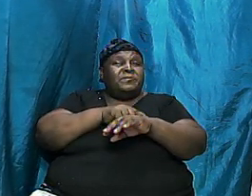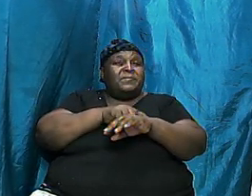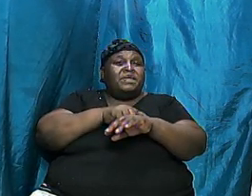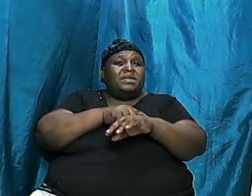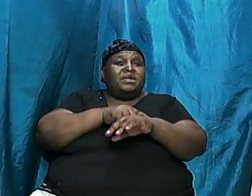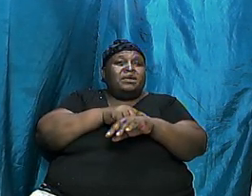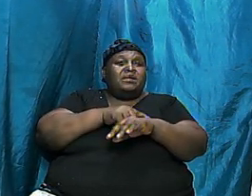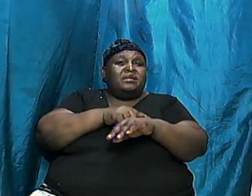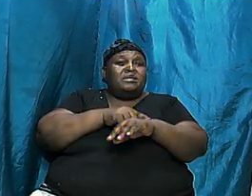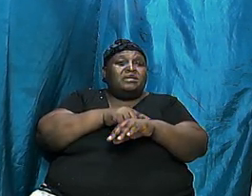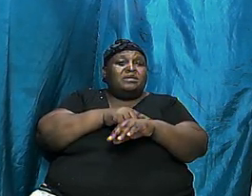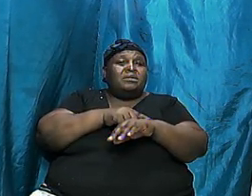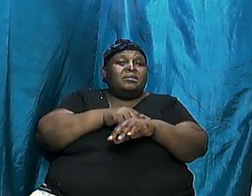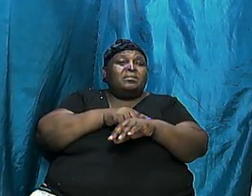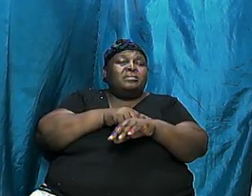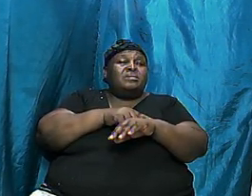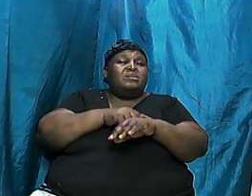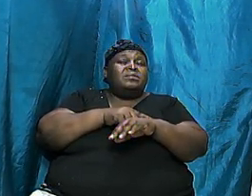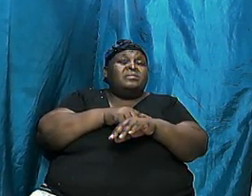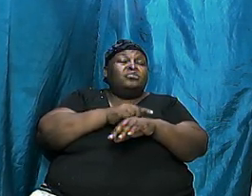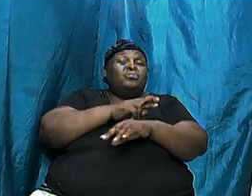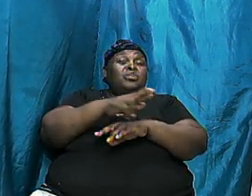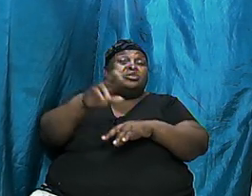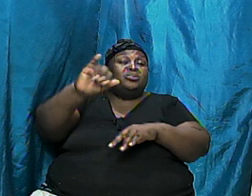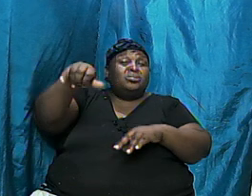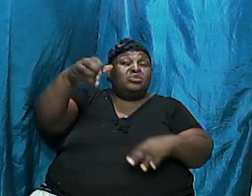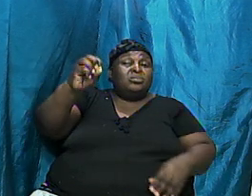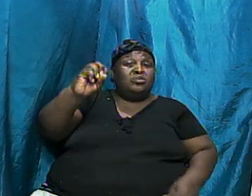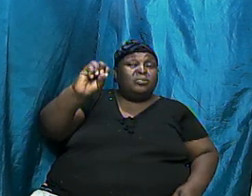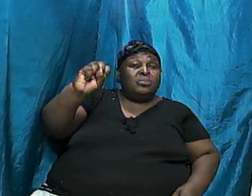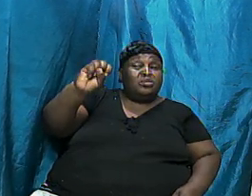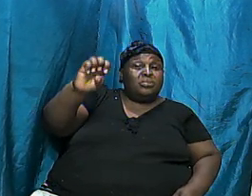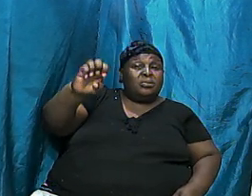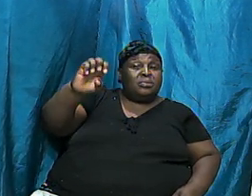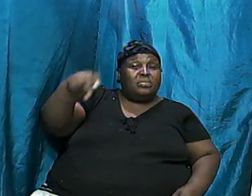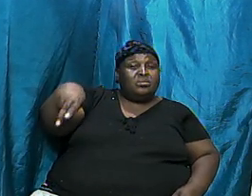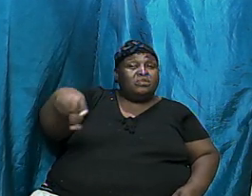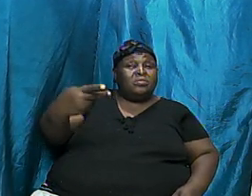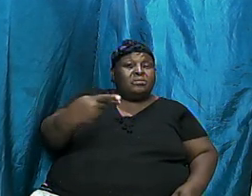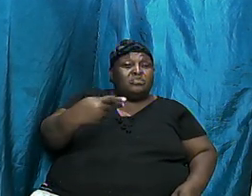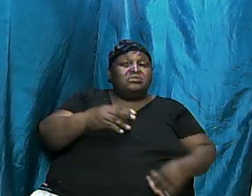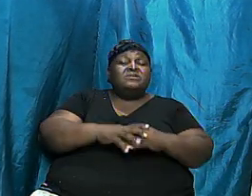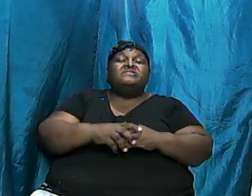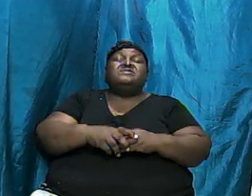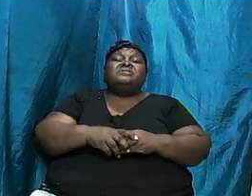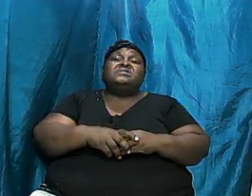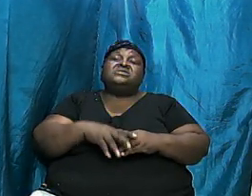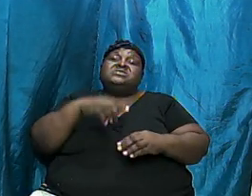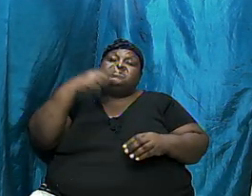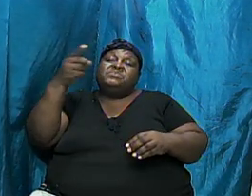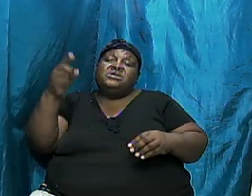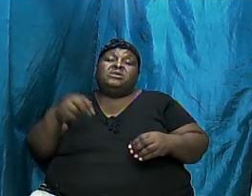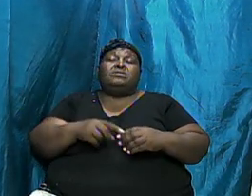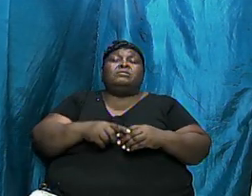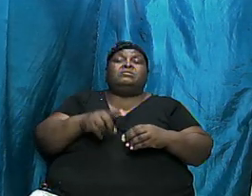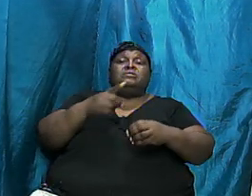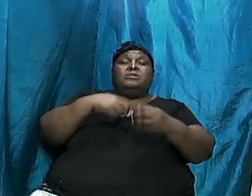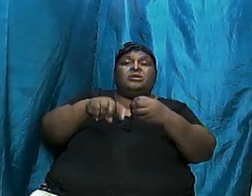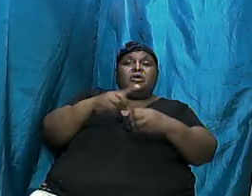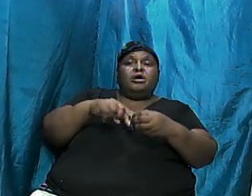get to Joseph, again, there is an overlap. Chapters 30 to 50. So earlier on, we